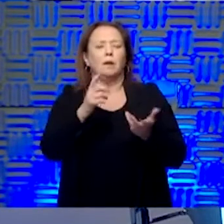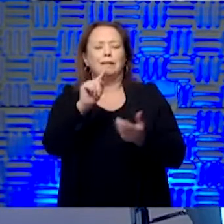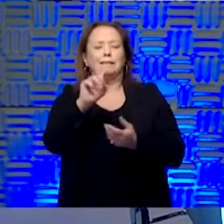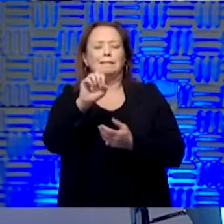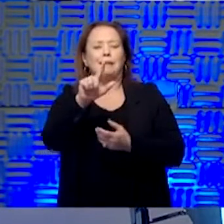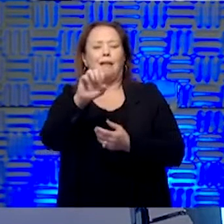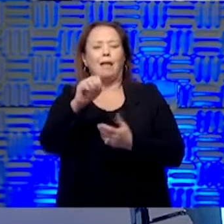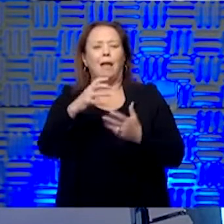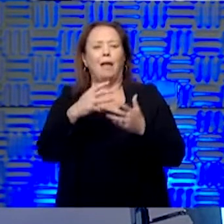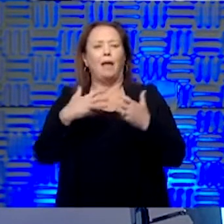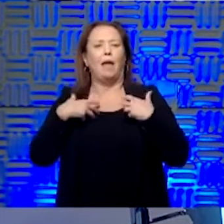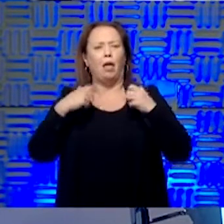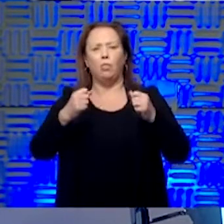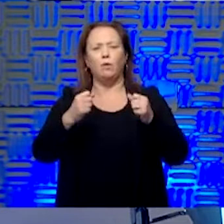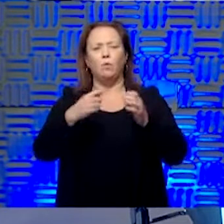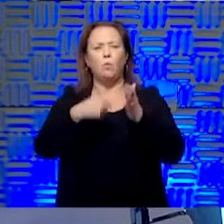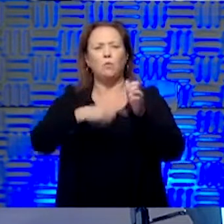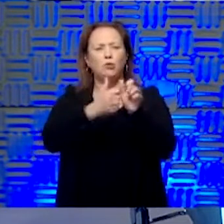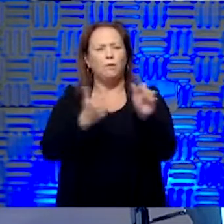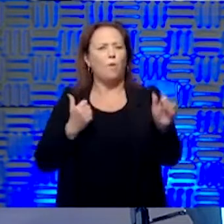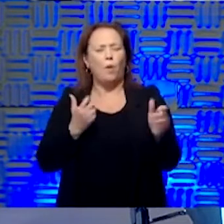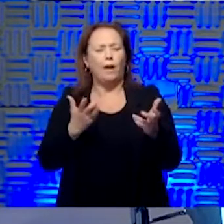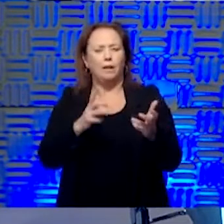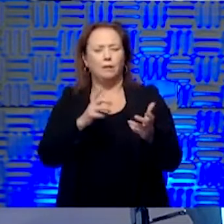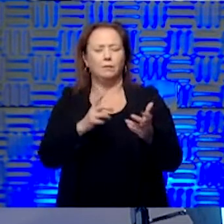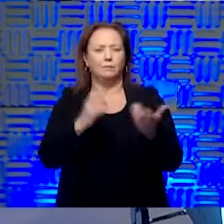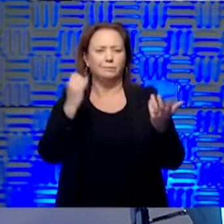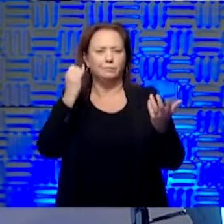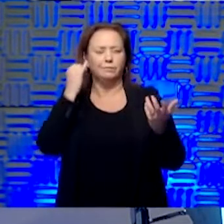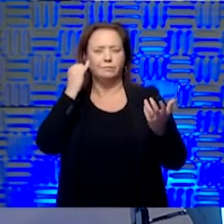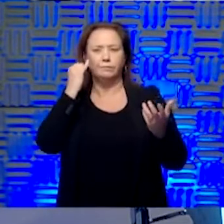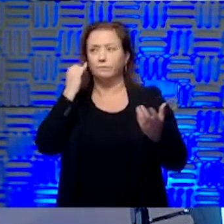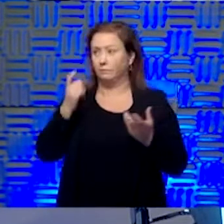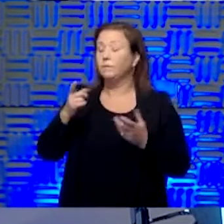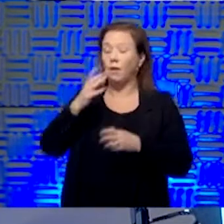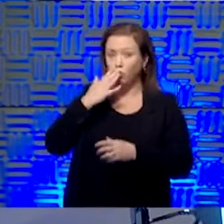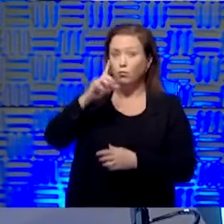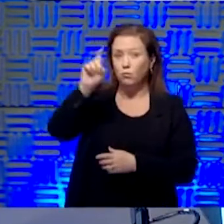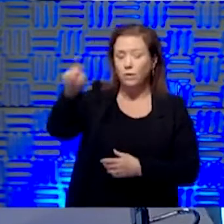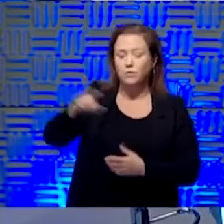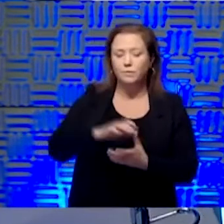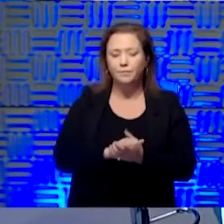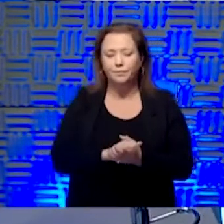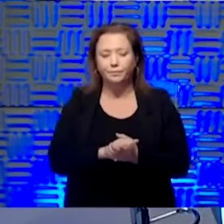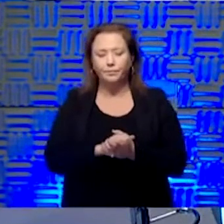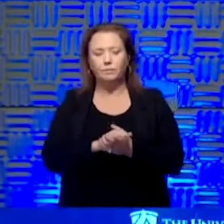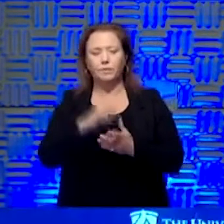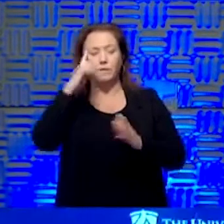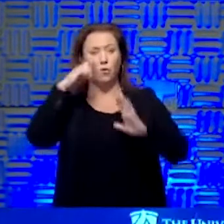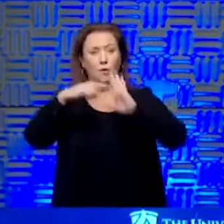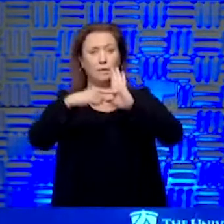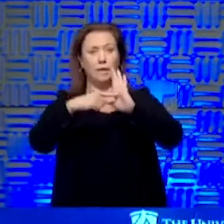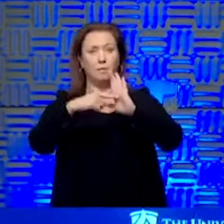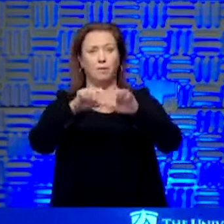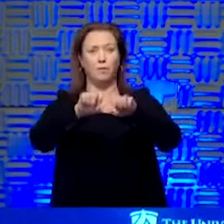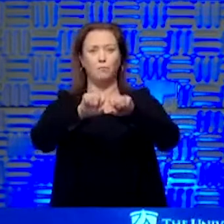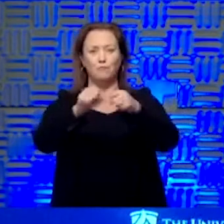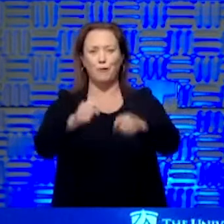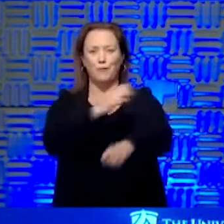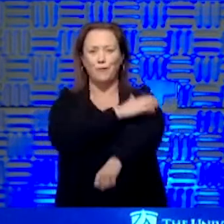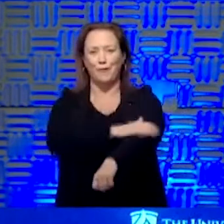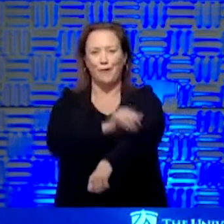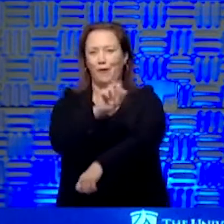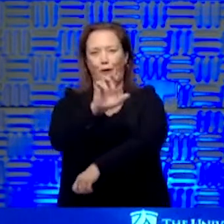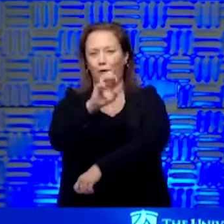telehealth calls for? When would you need to go in? That's That's a great question. So, I think, for example, if you broke your arm, obviously,